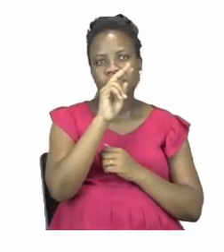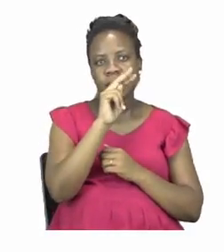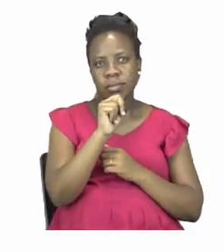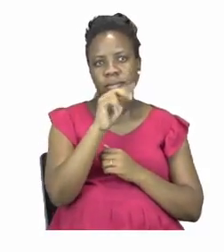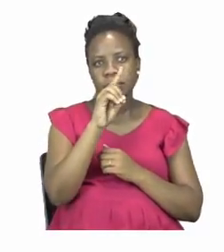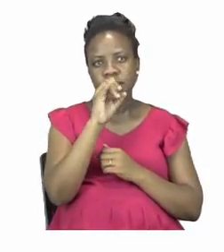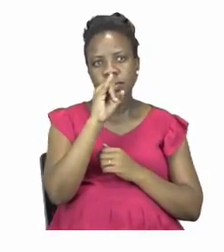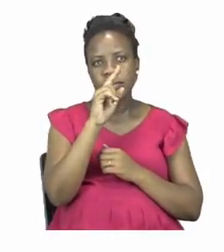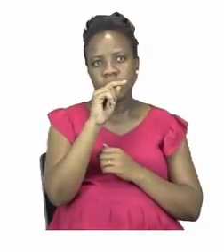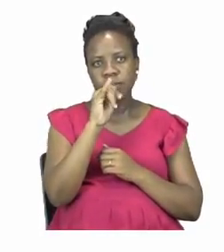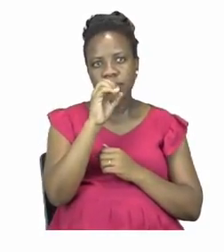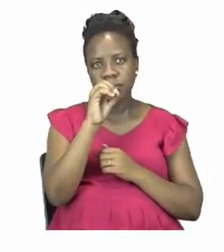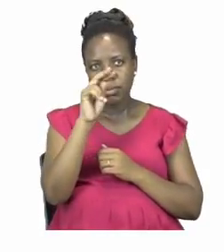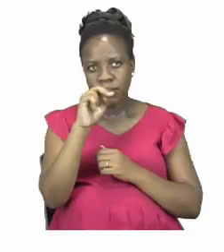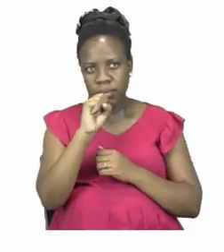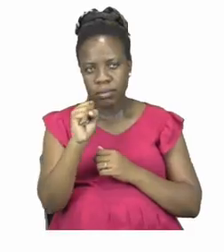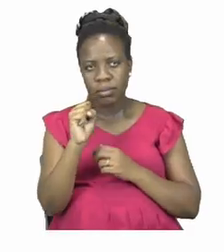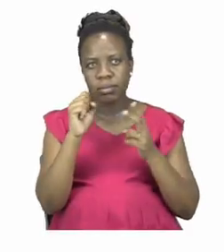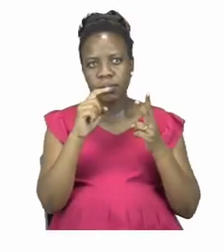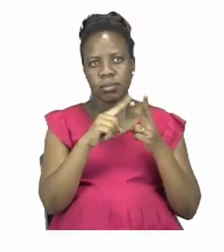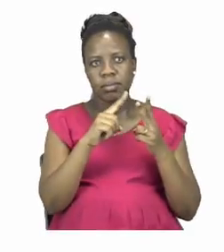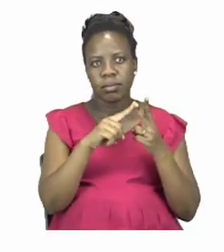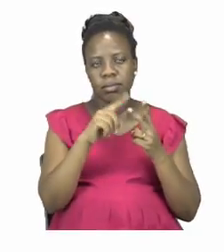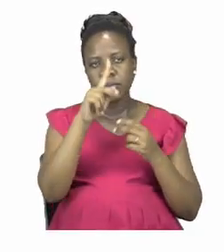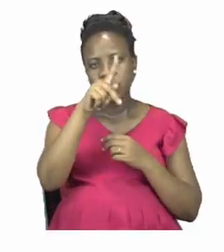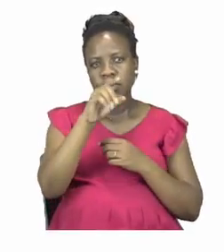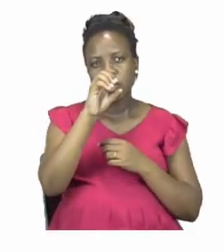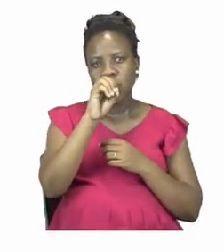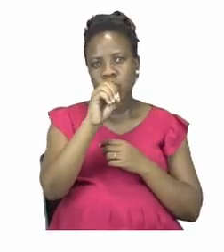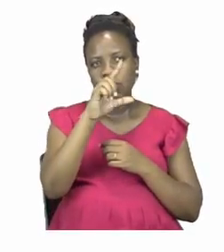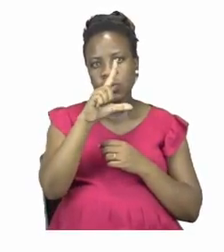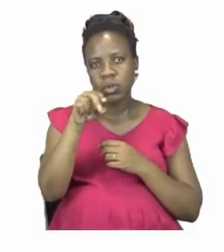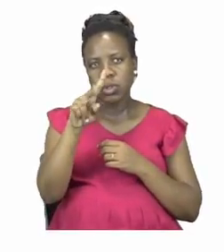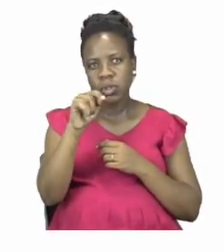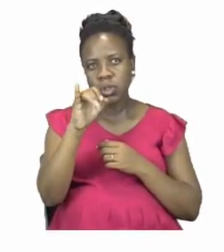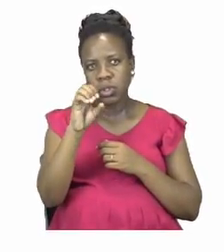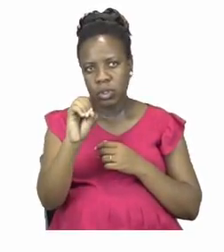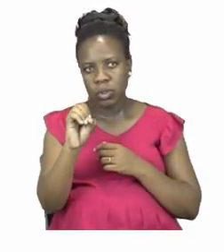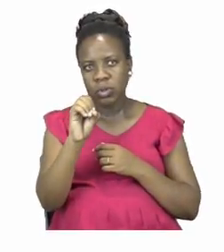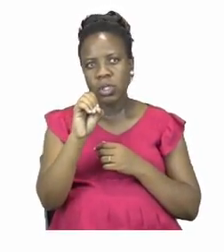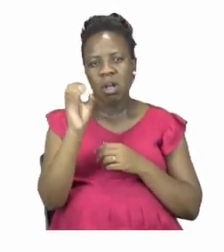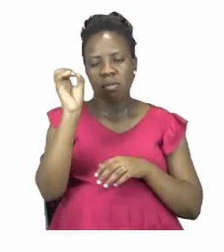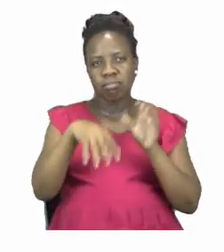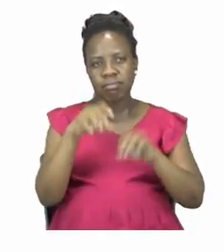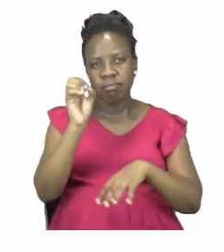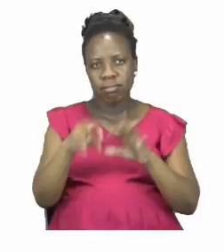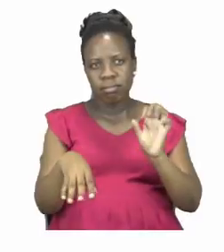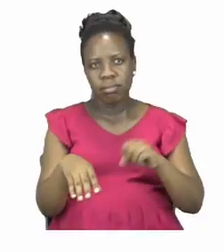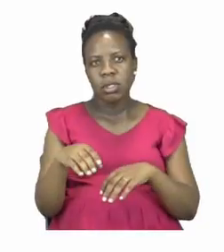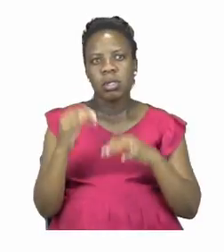purifying, elephant, conserve, energy, temperature, blossom,